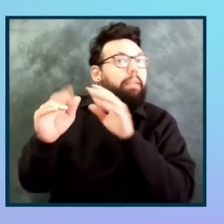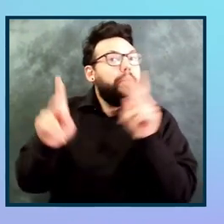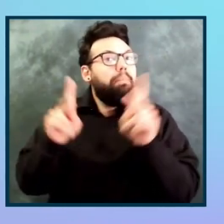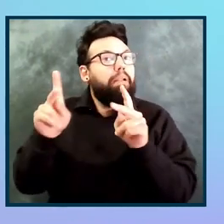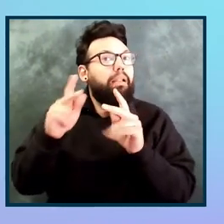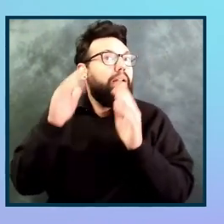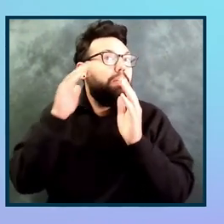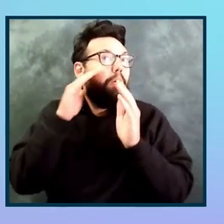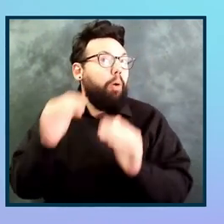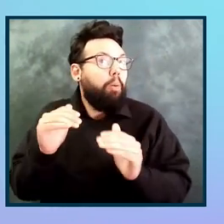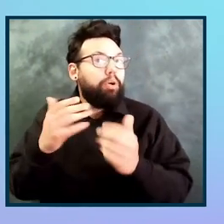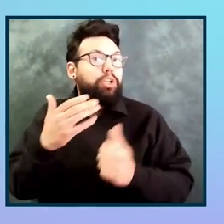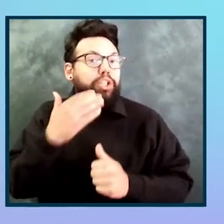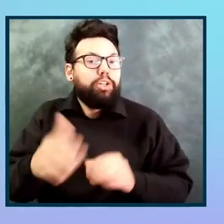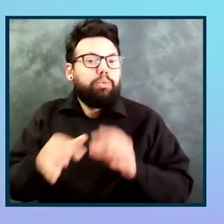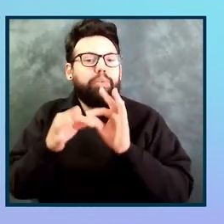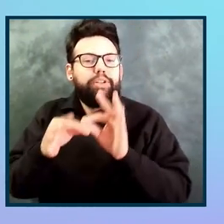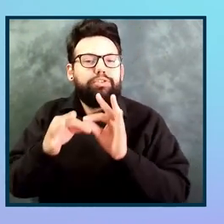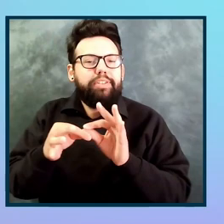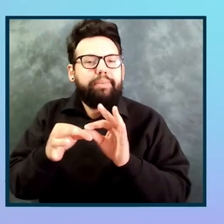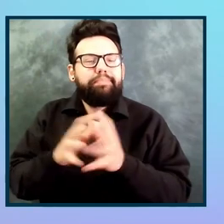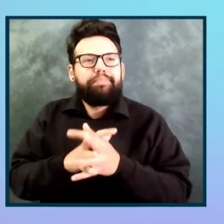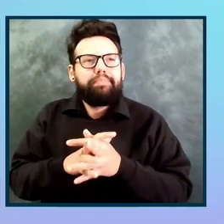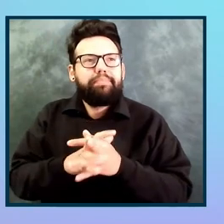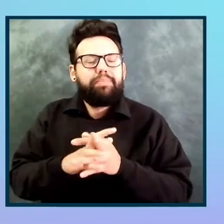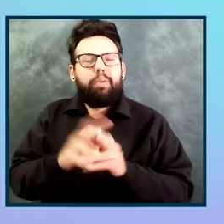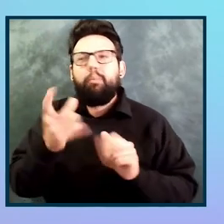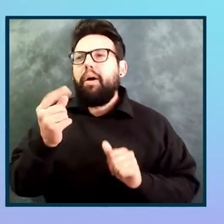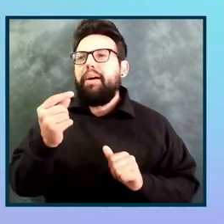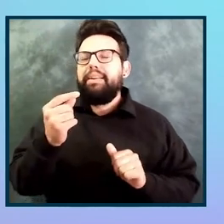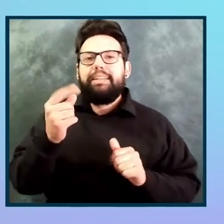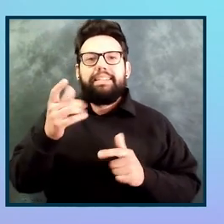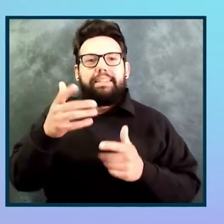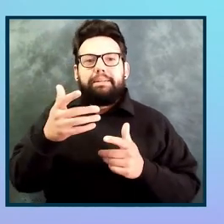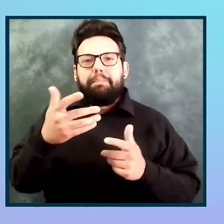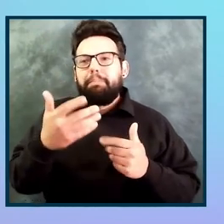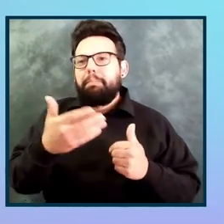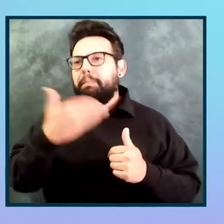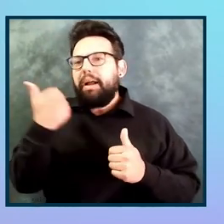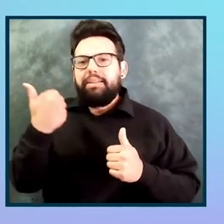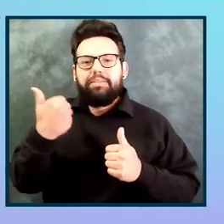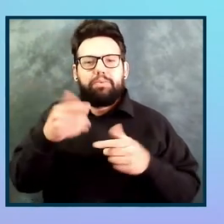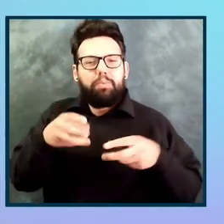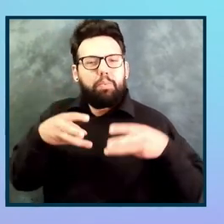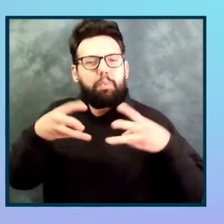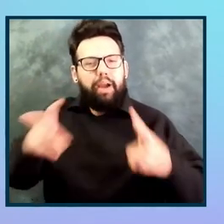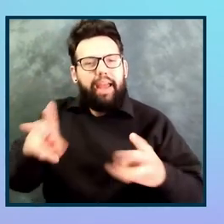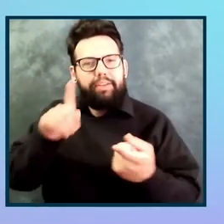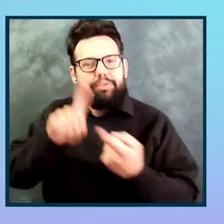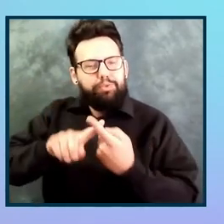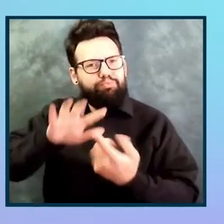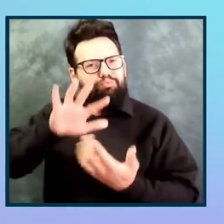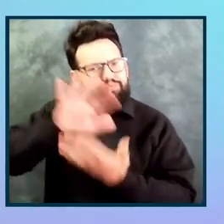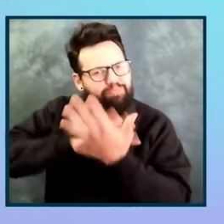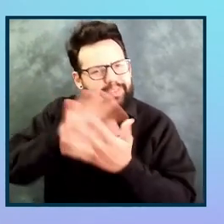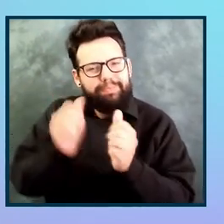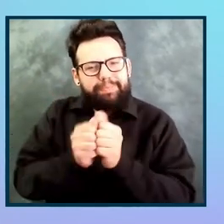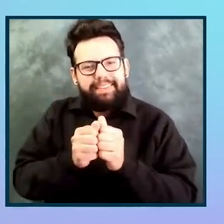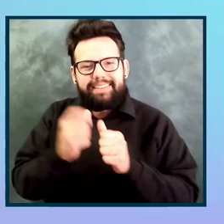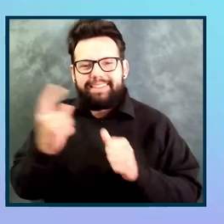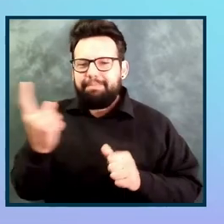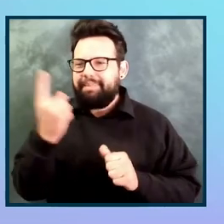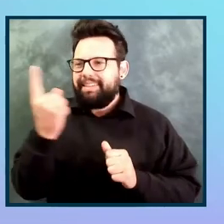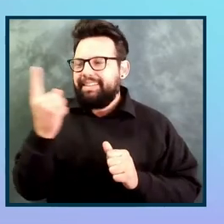way, think about the highest level of contact that you can have. If you're in a situation where you're able to meet in person, all things